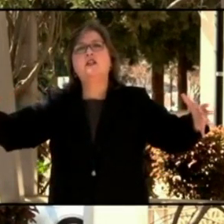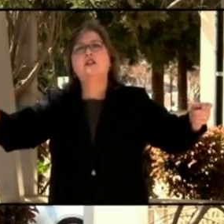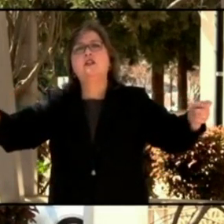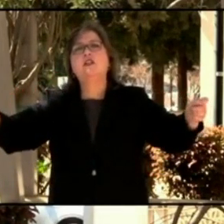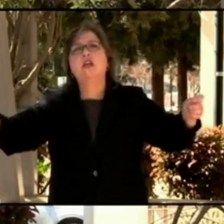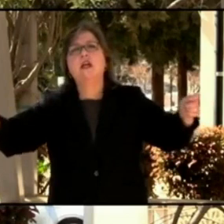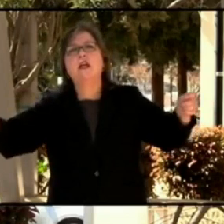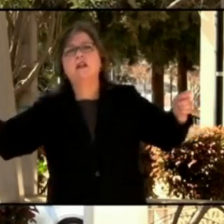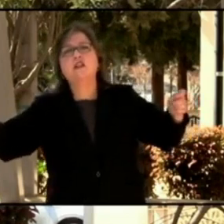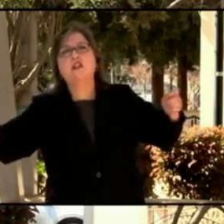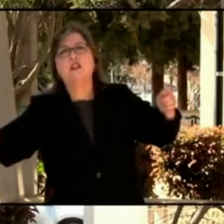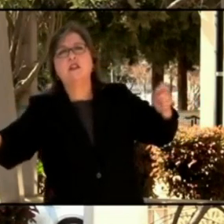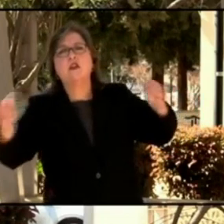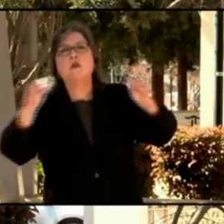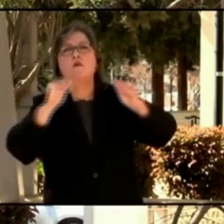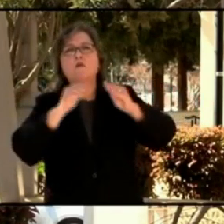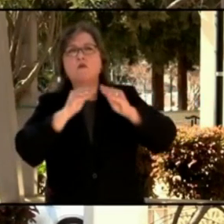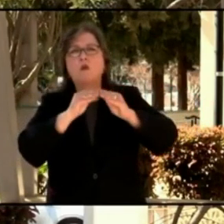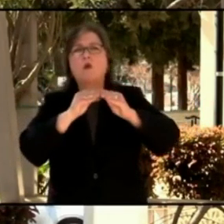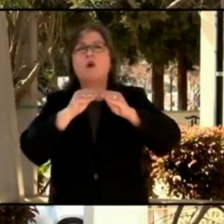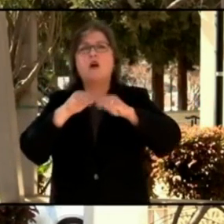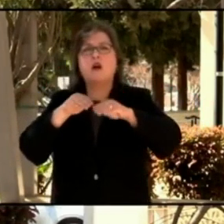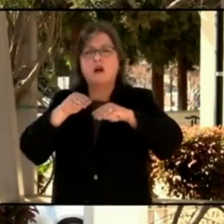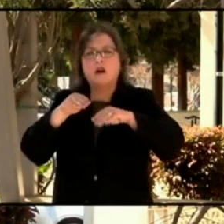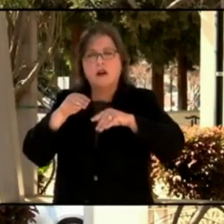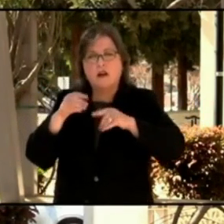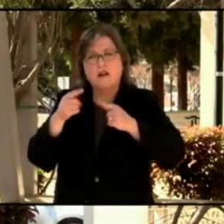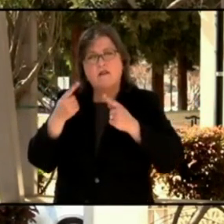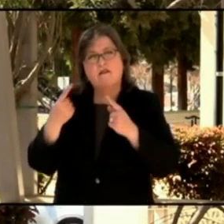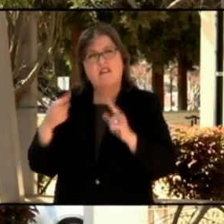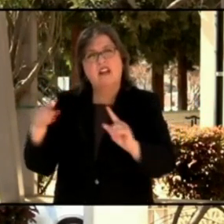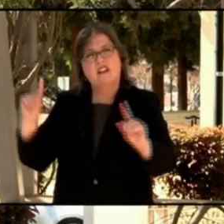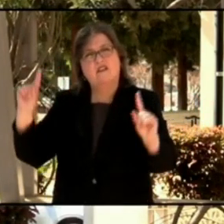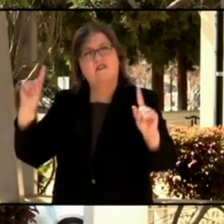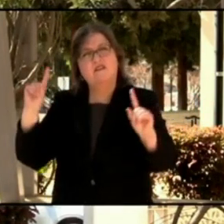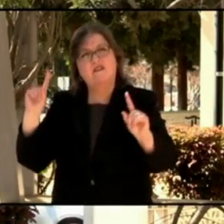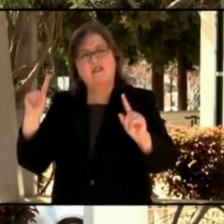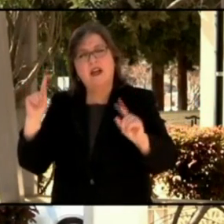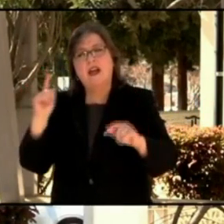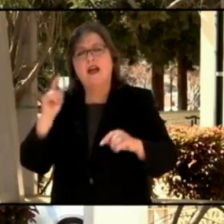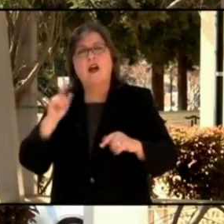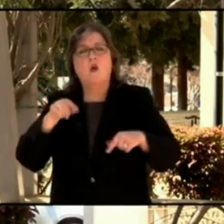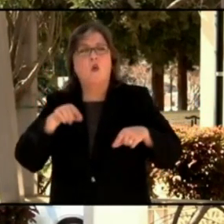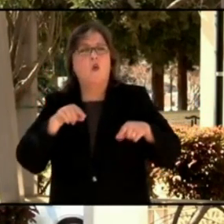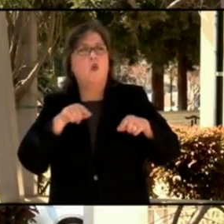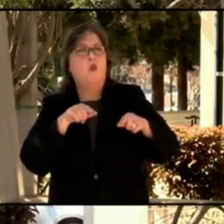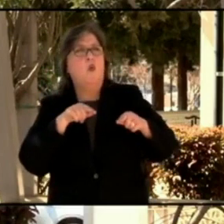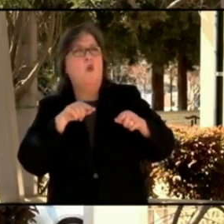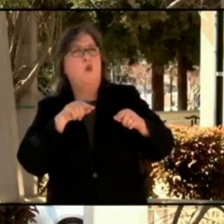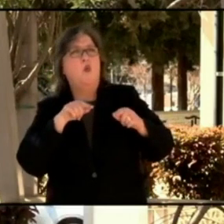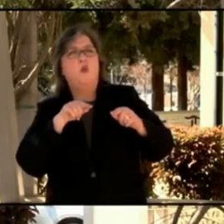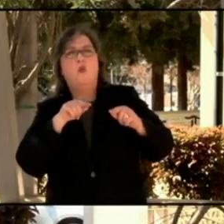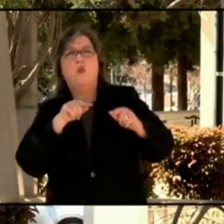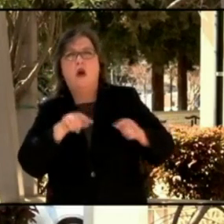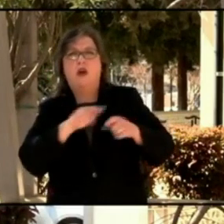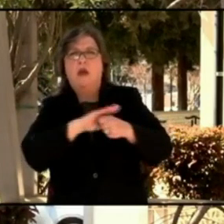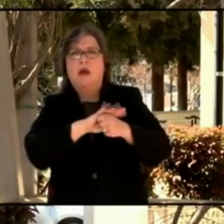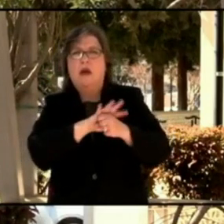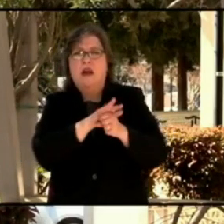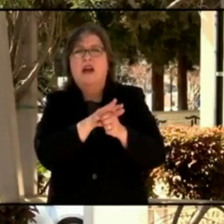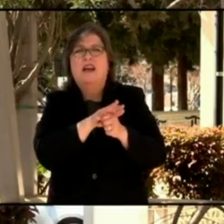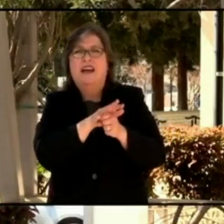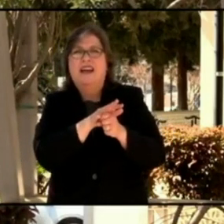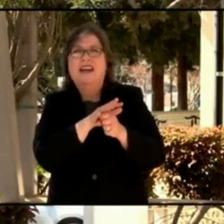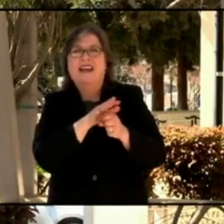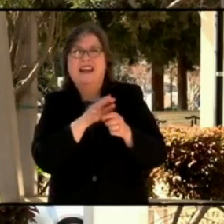on, it becomes more and more difficult to do something locally that is more restrictive than surrounding